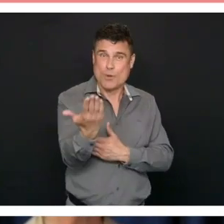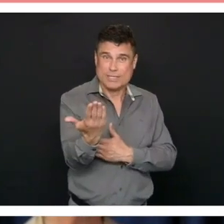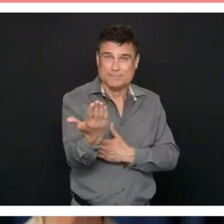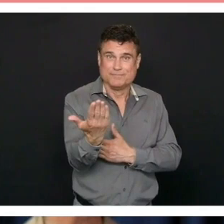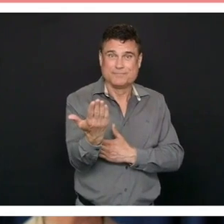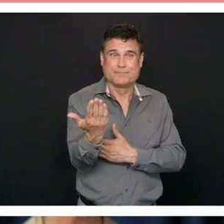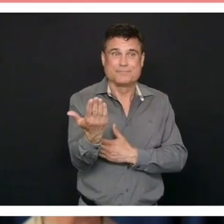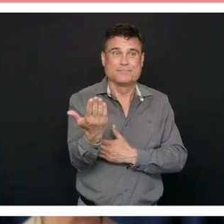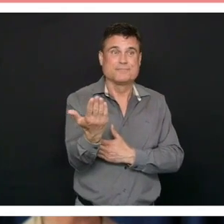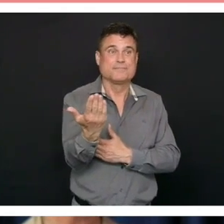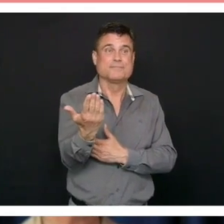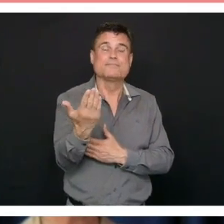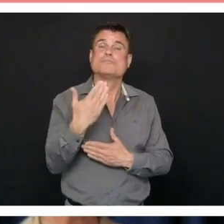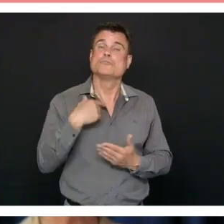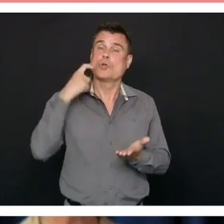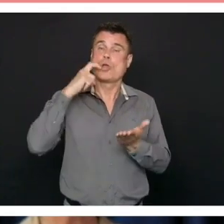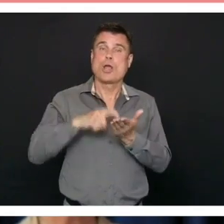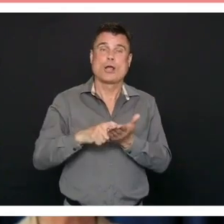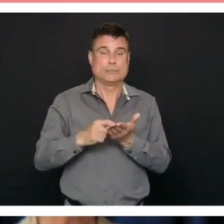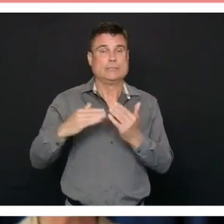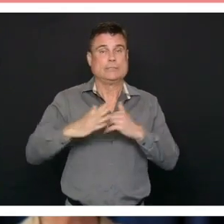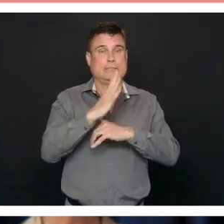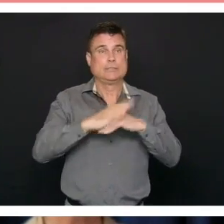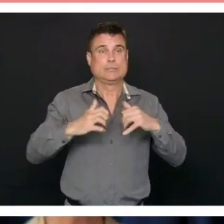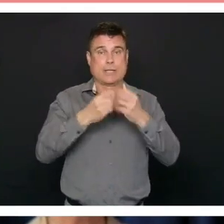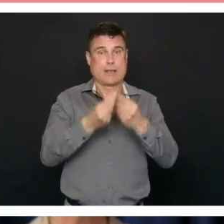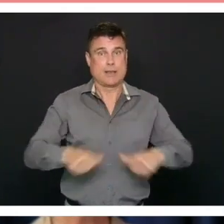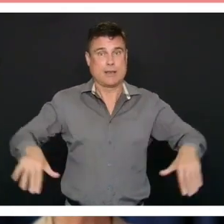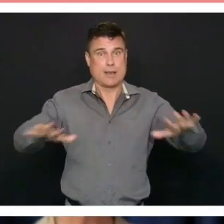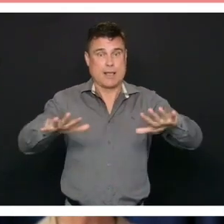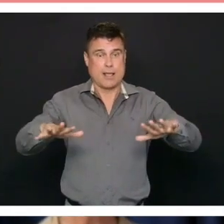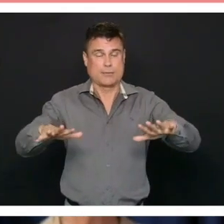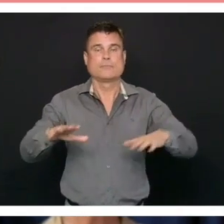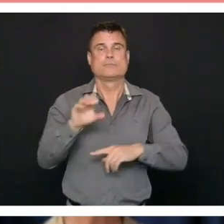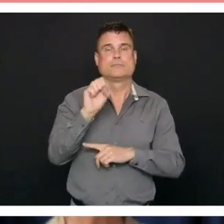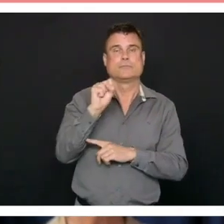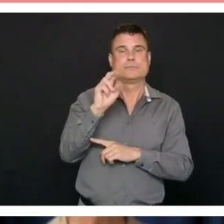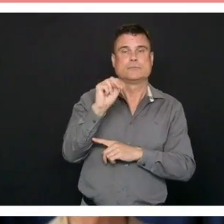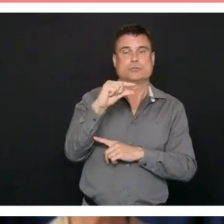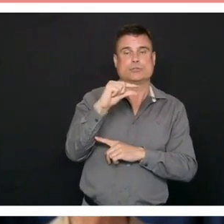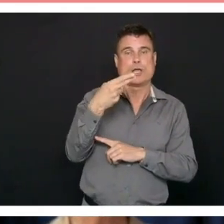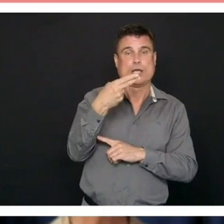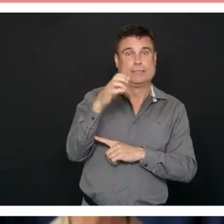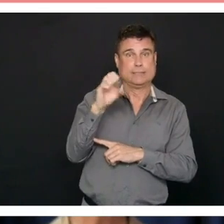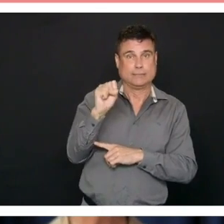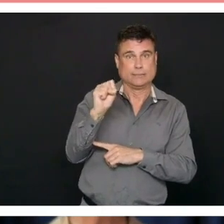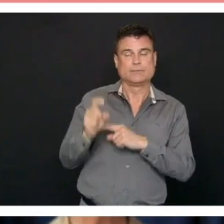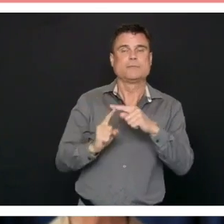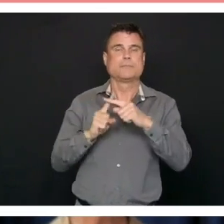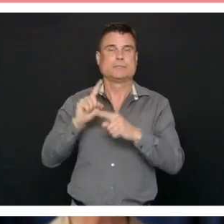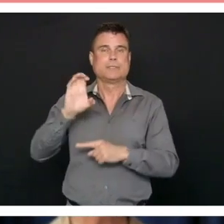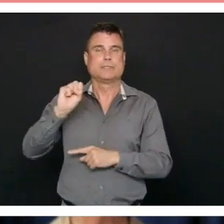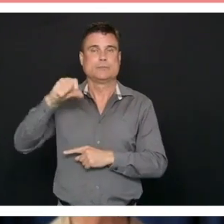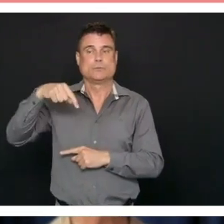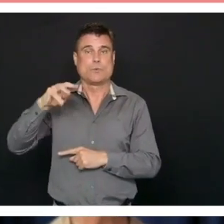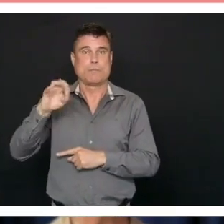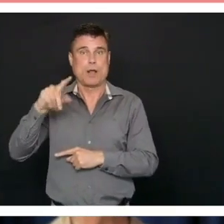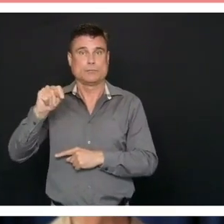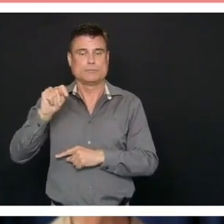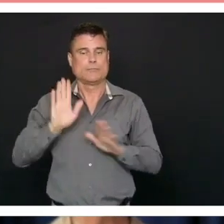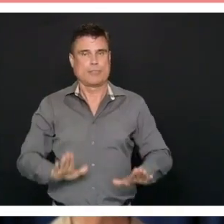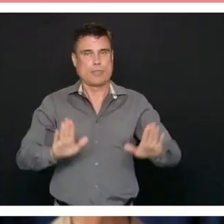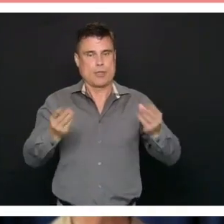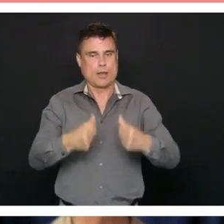Good morning, everyone. I want to acknowledge, of course, we're on the traditional territory of the Lekongan-speaking people, the Songhees and the Esquimalt First Nations.